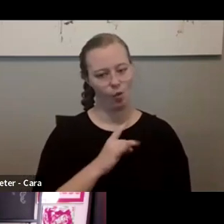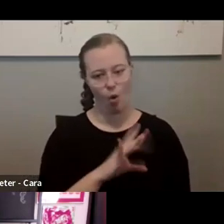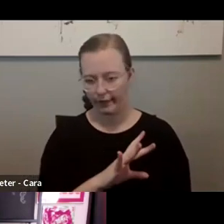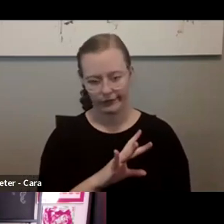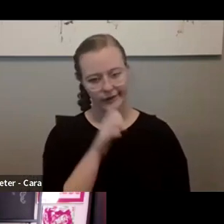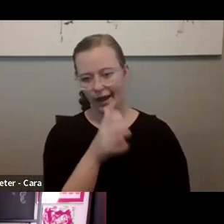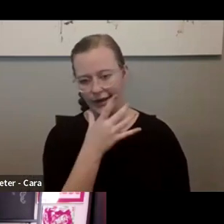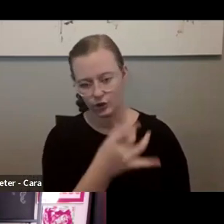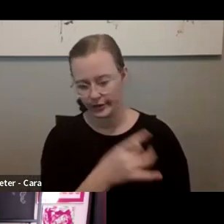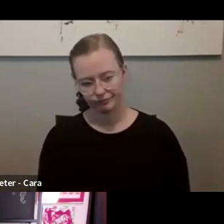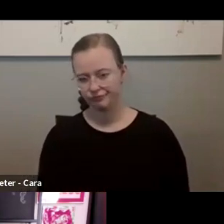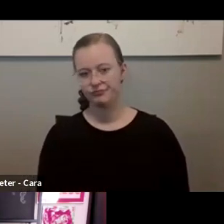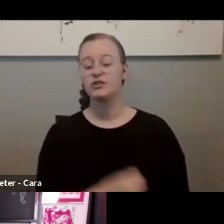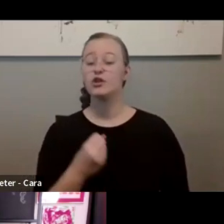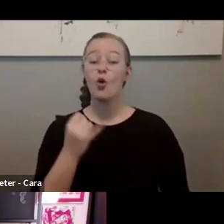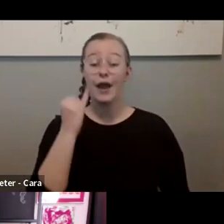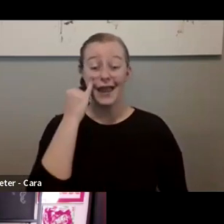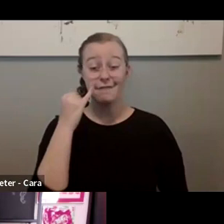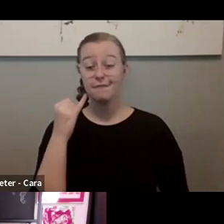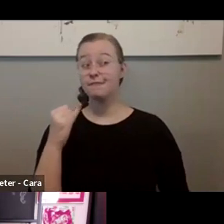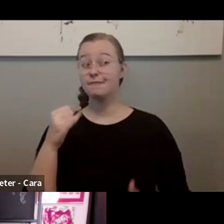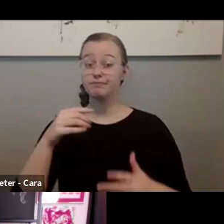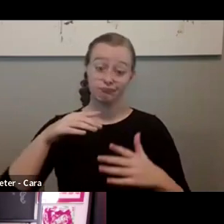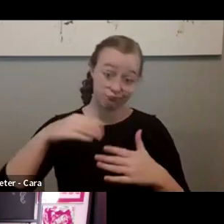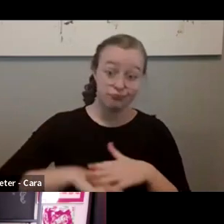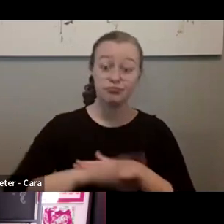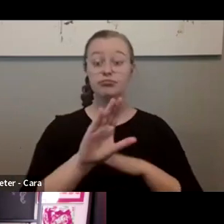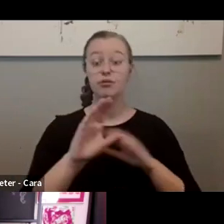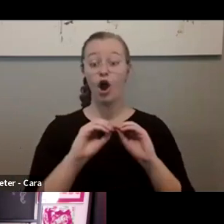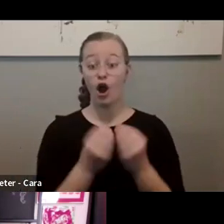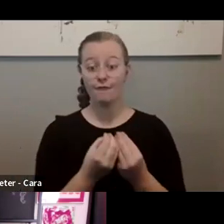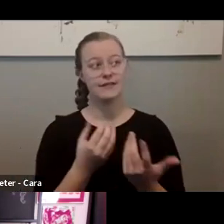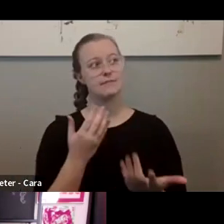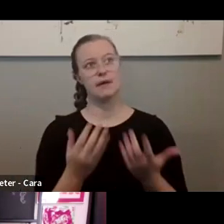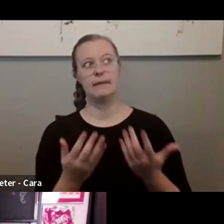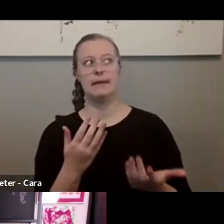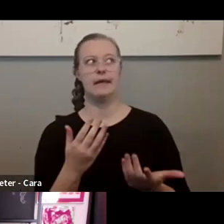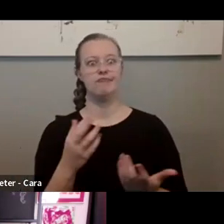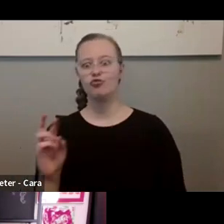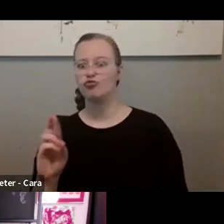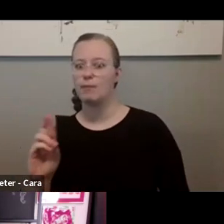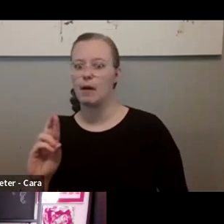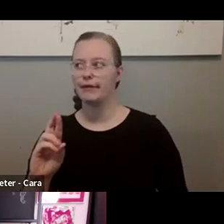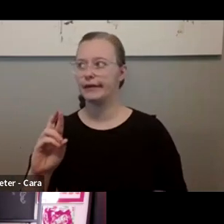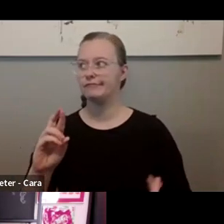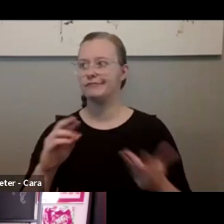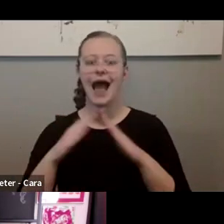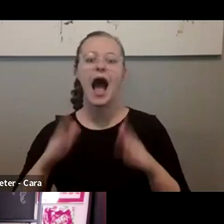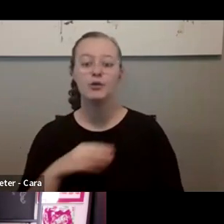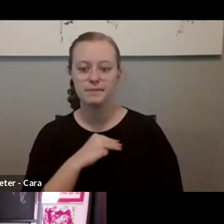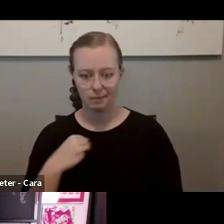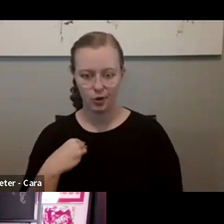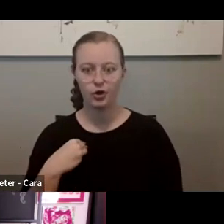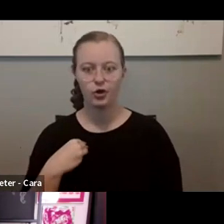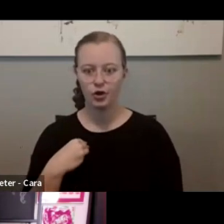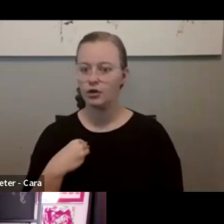we went into an office of a, for instance, a Republican House member, we